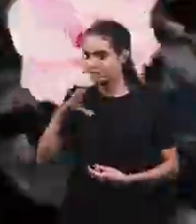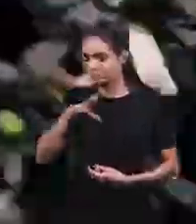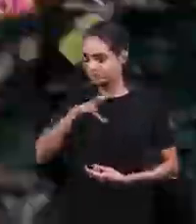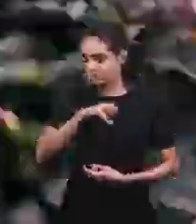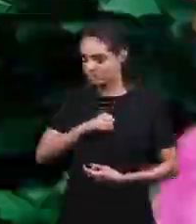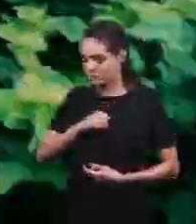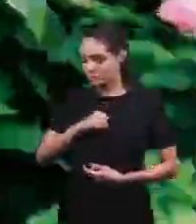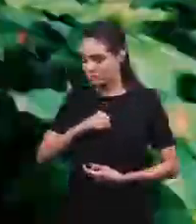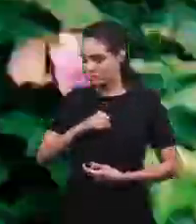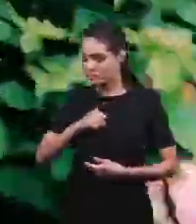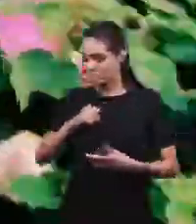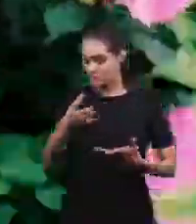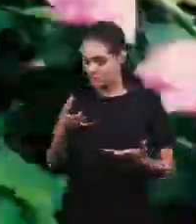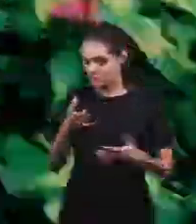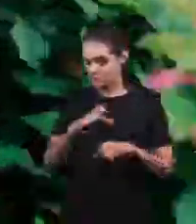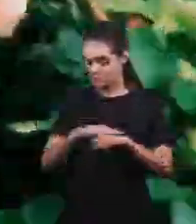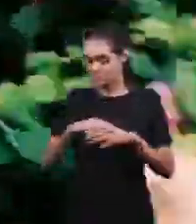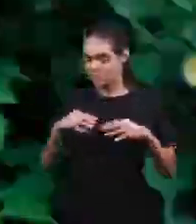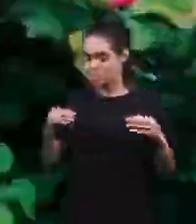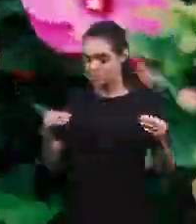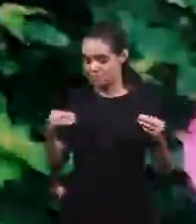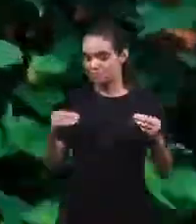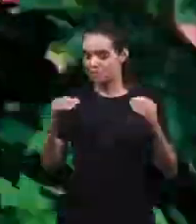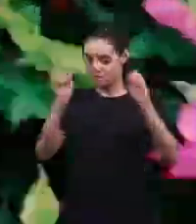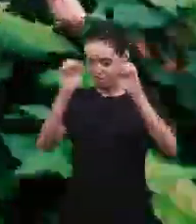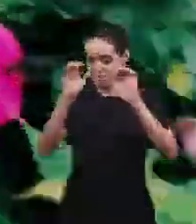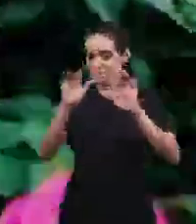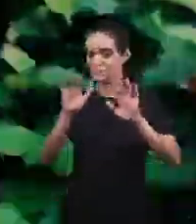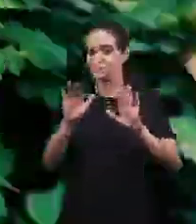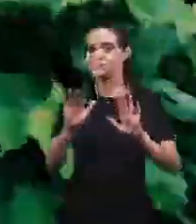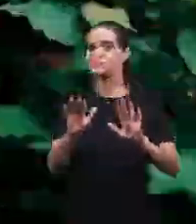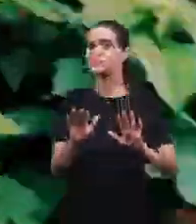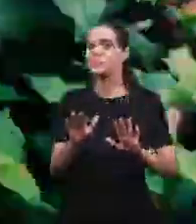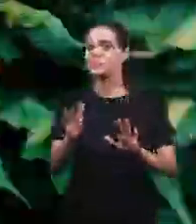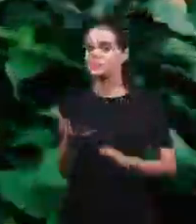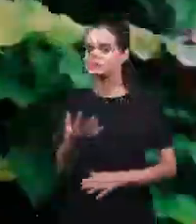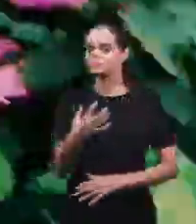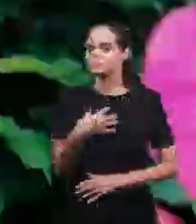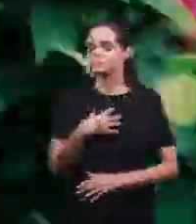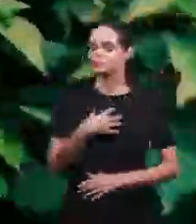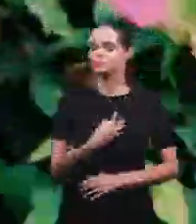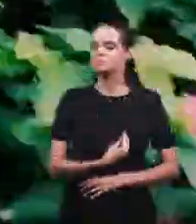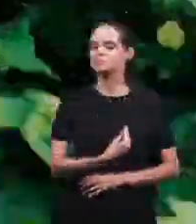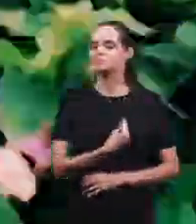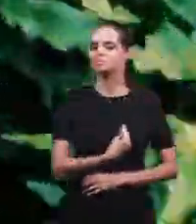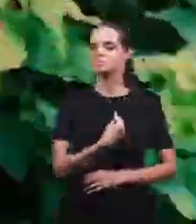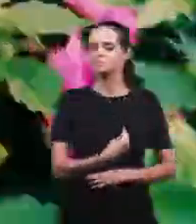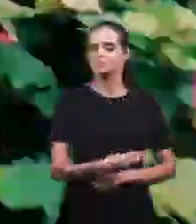E traz sentido a virar